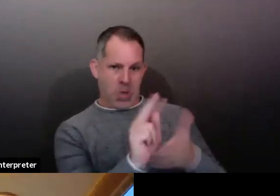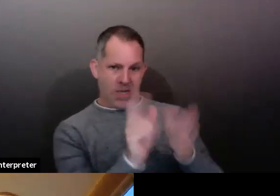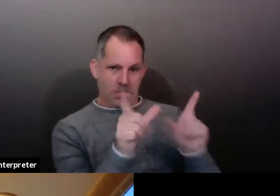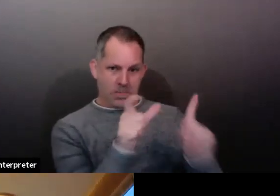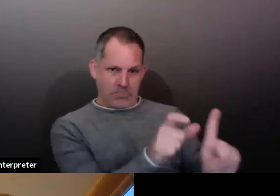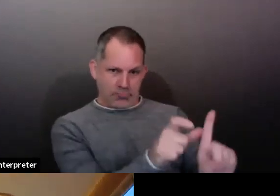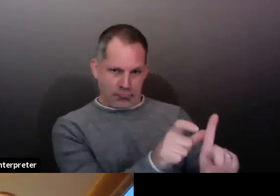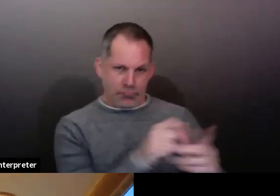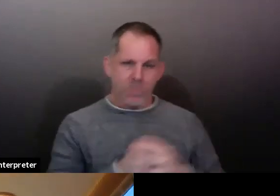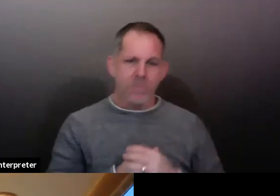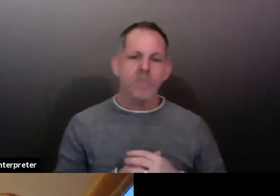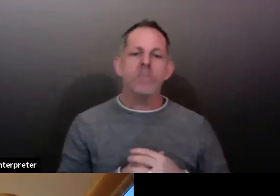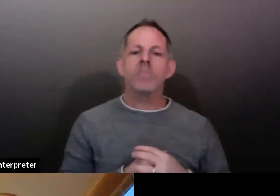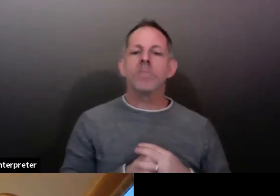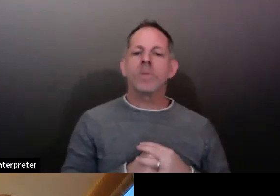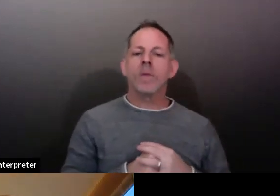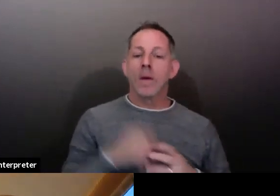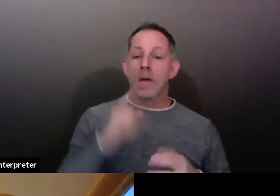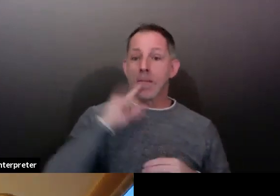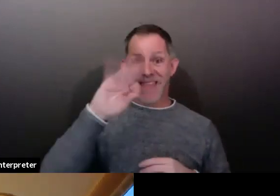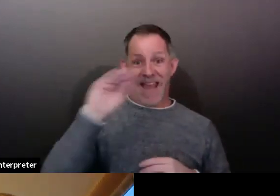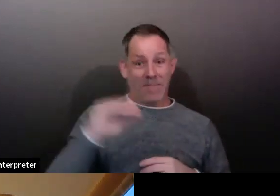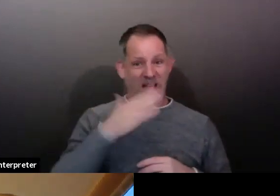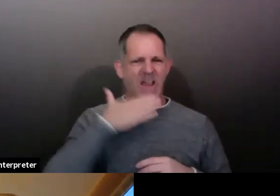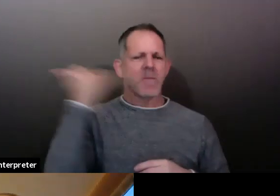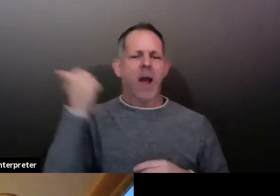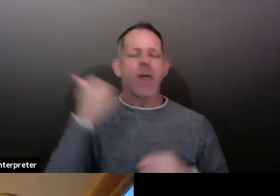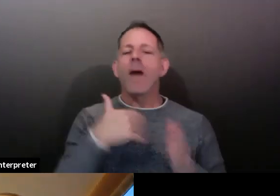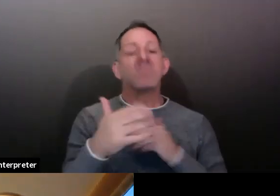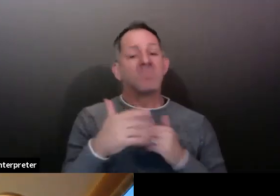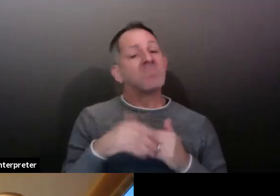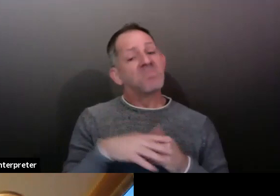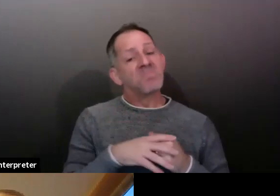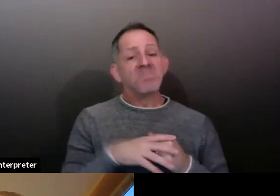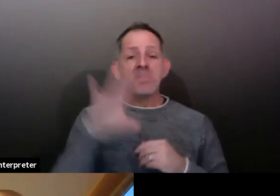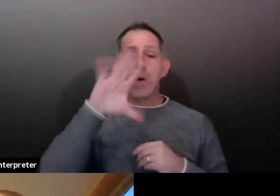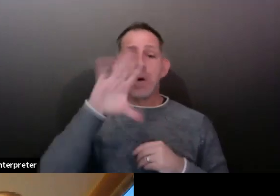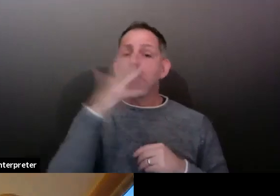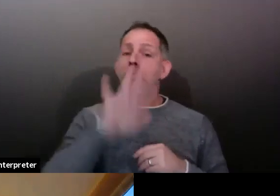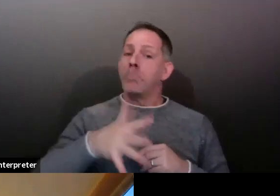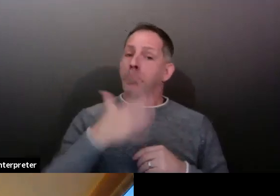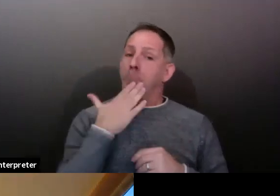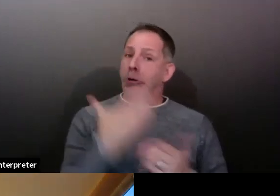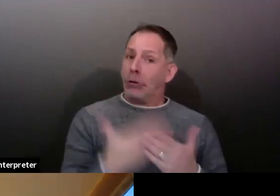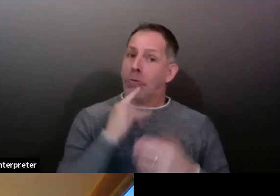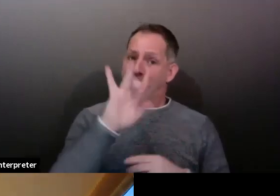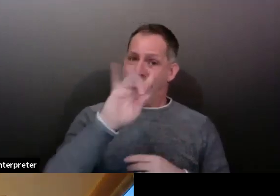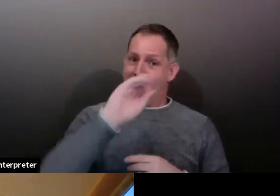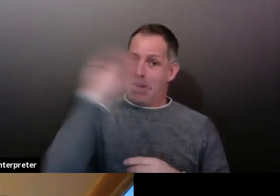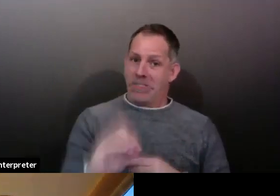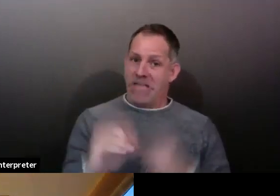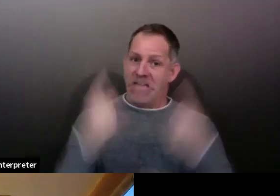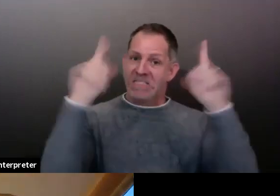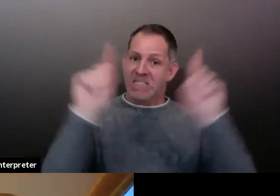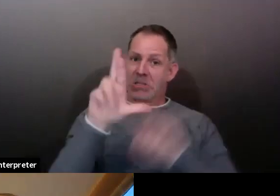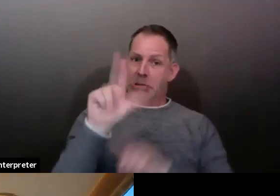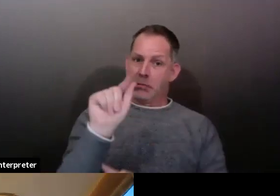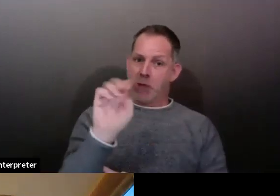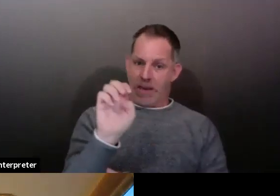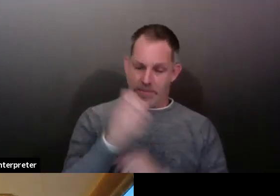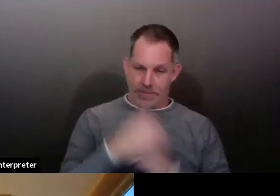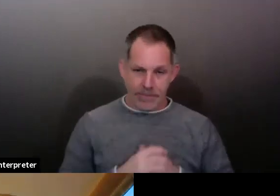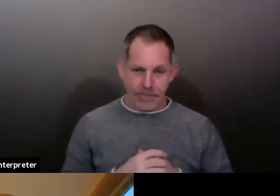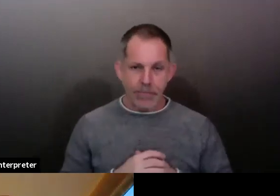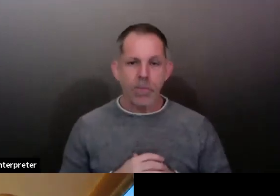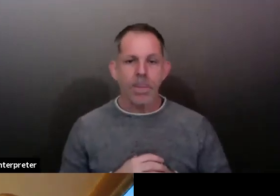but I think we're doing pretty well compared to the statewide metric. And I do think it has an impact because if those folks,